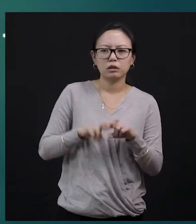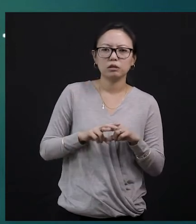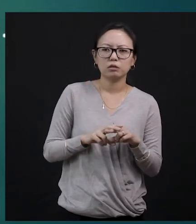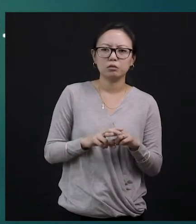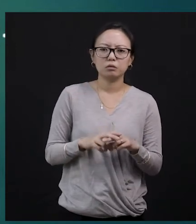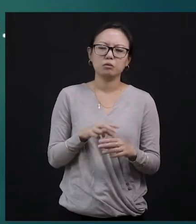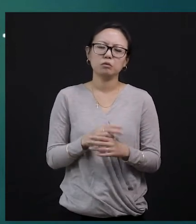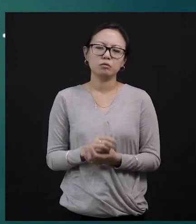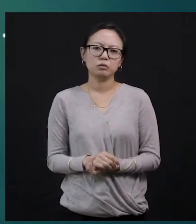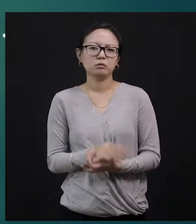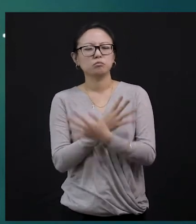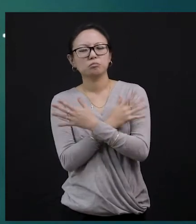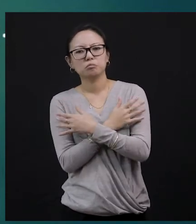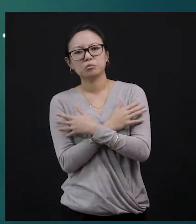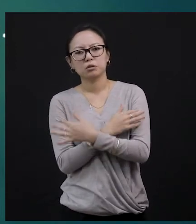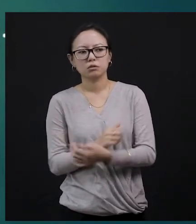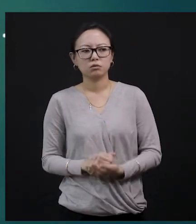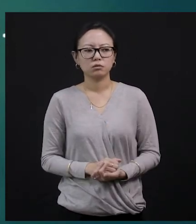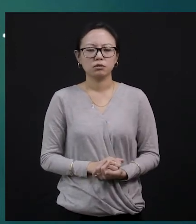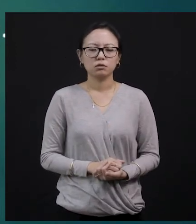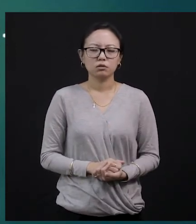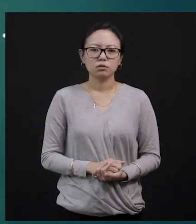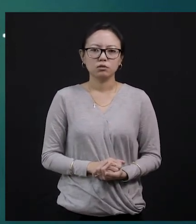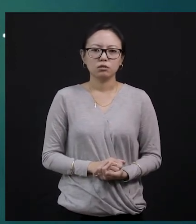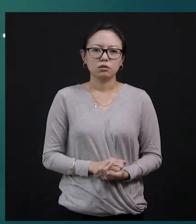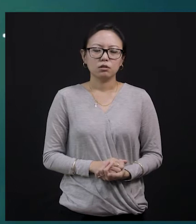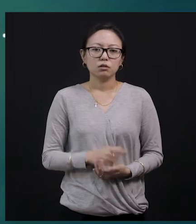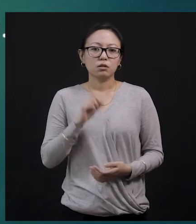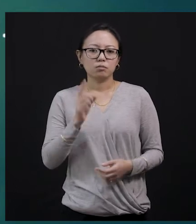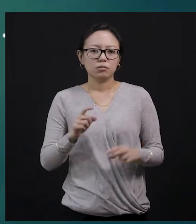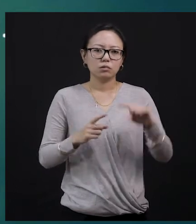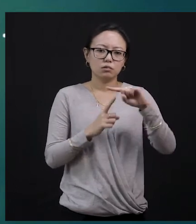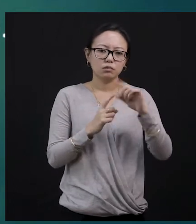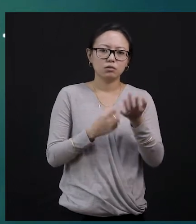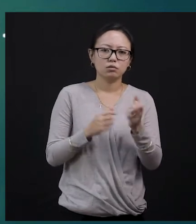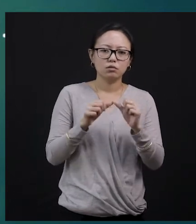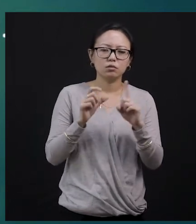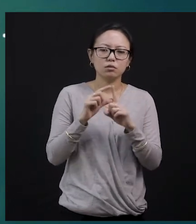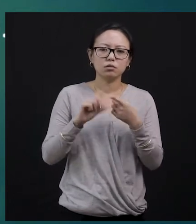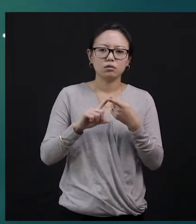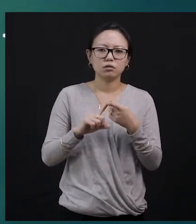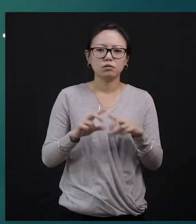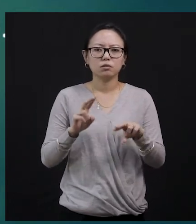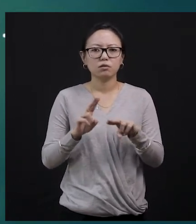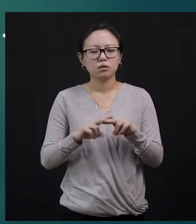keep roaming the threat fear for the whole day and you don't even realize, right? You don't even realize that it's time for you to go back home.